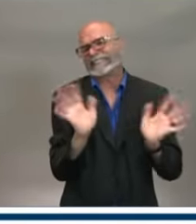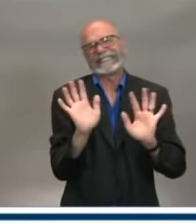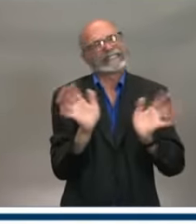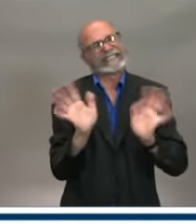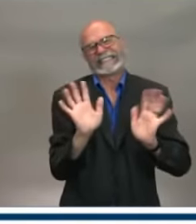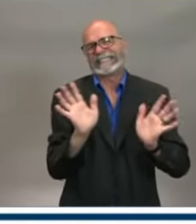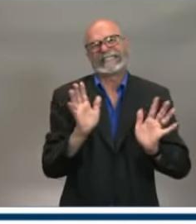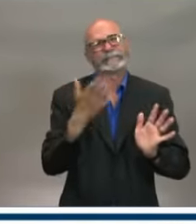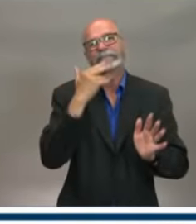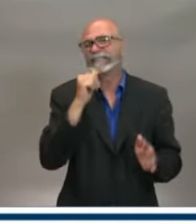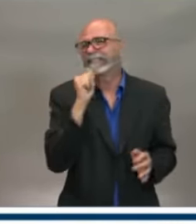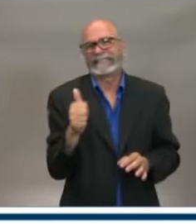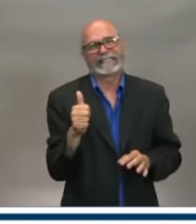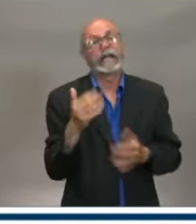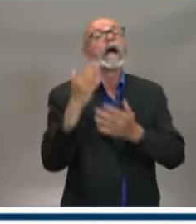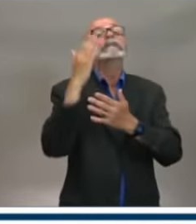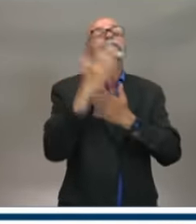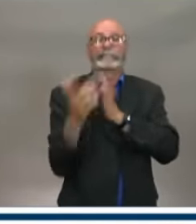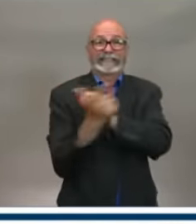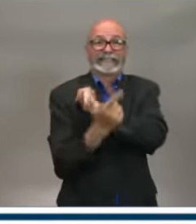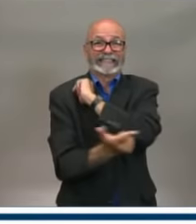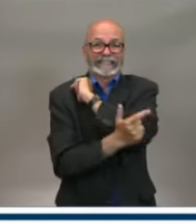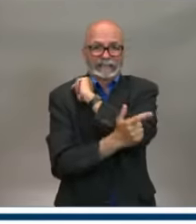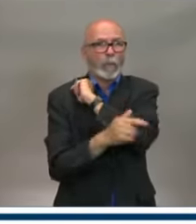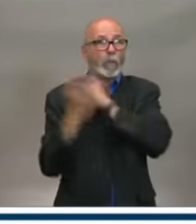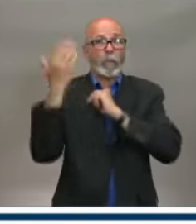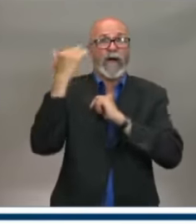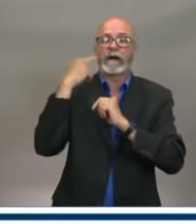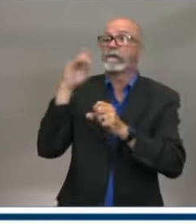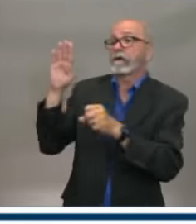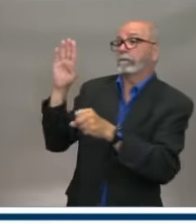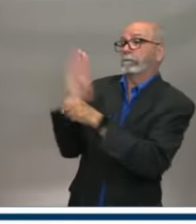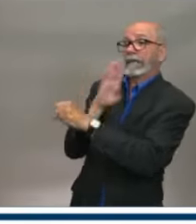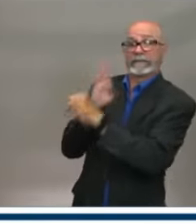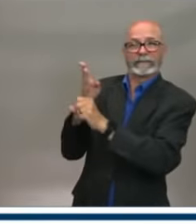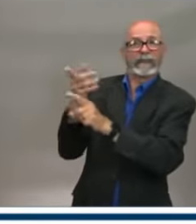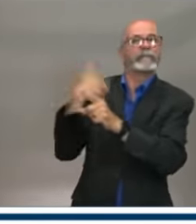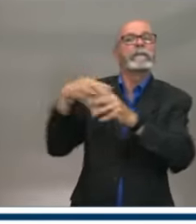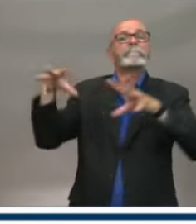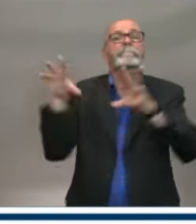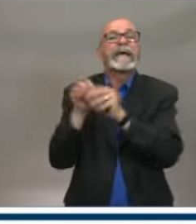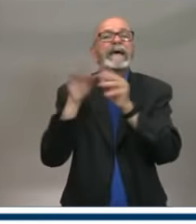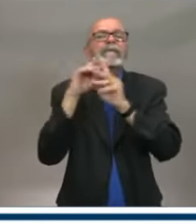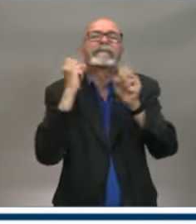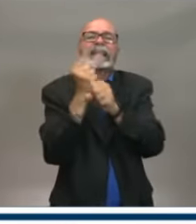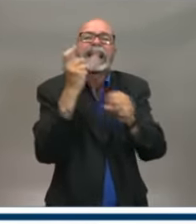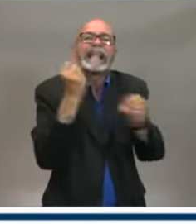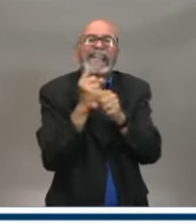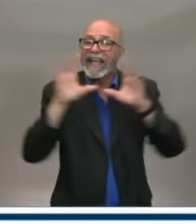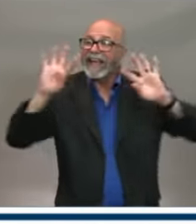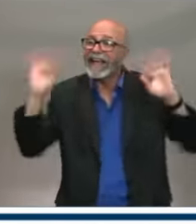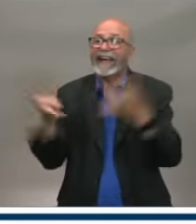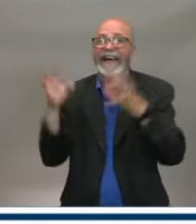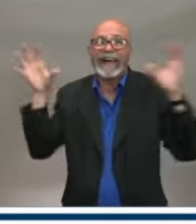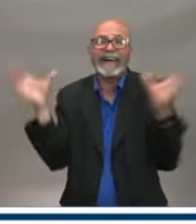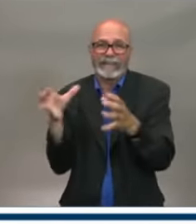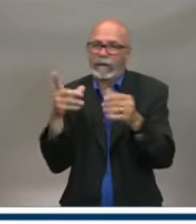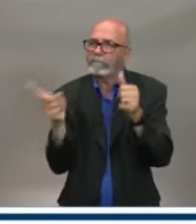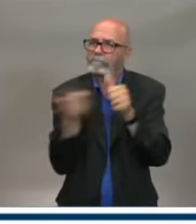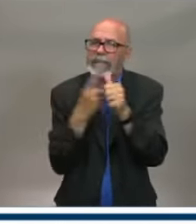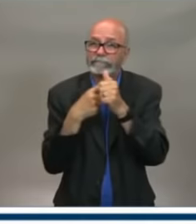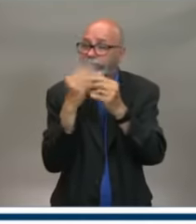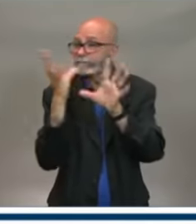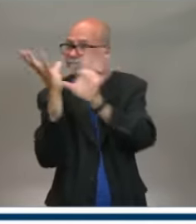for businesses to have annual meetings. Those things have to be done virtually now.